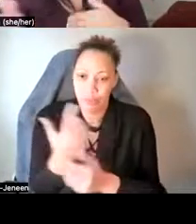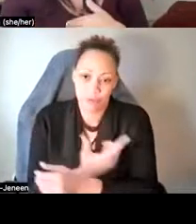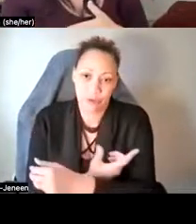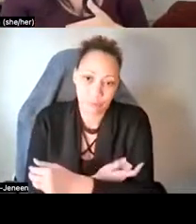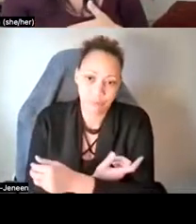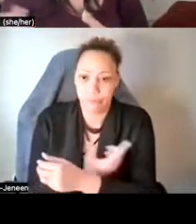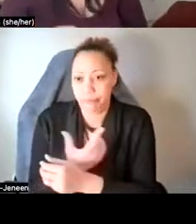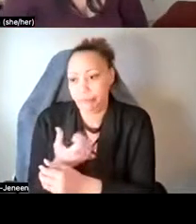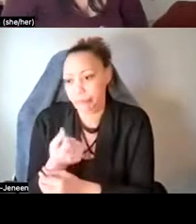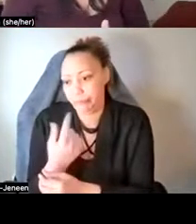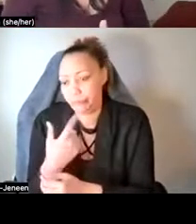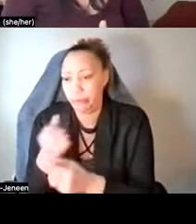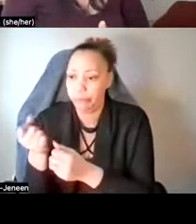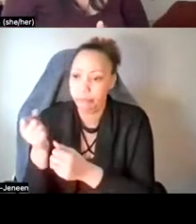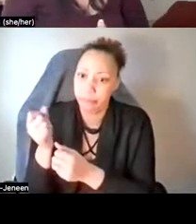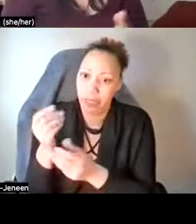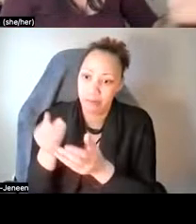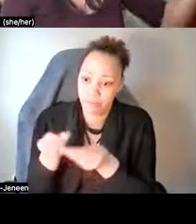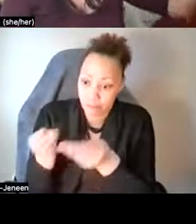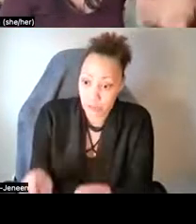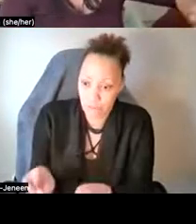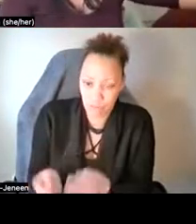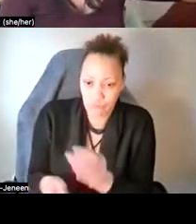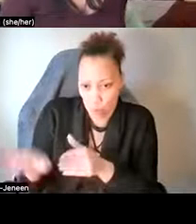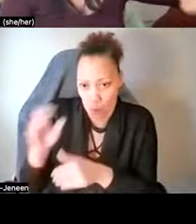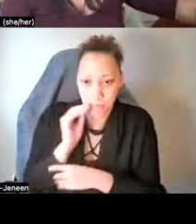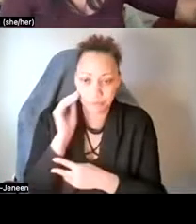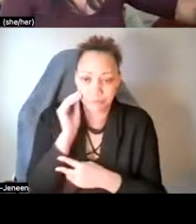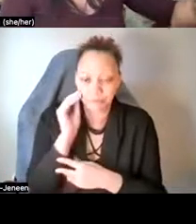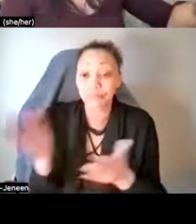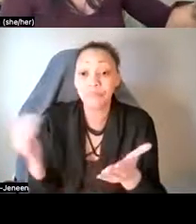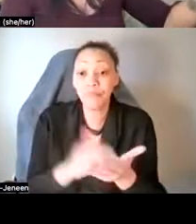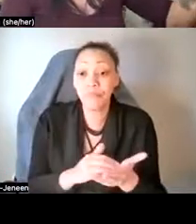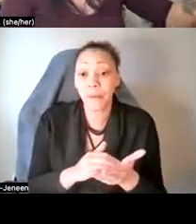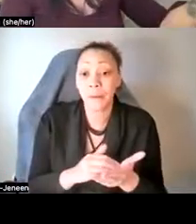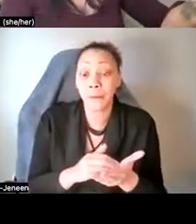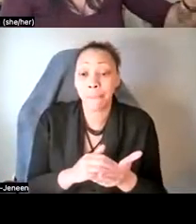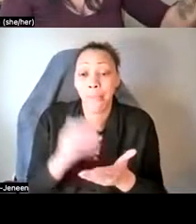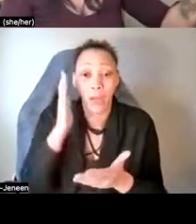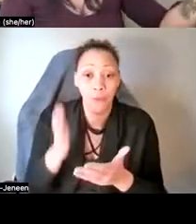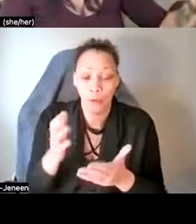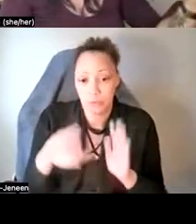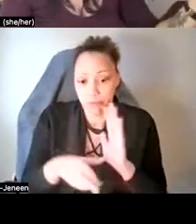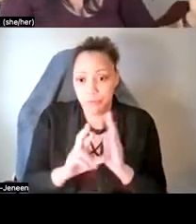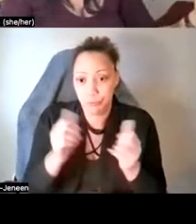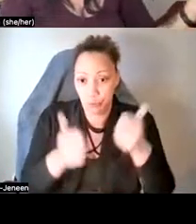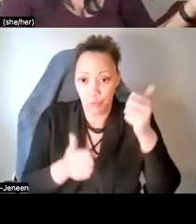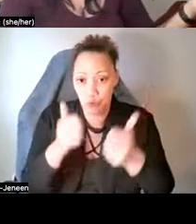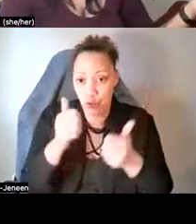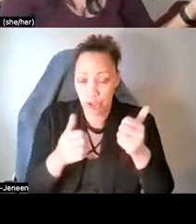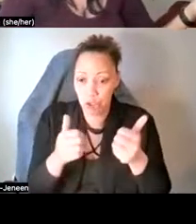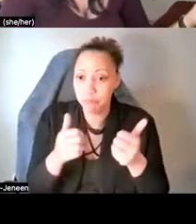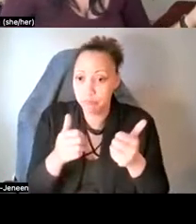the substance and then you go home. Um, and again, I'll be going over all of, uh, how, which, uh, substances are